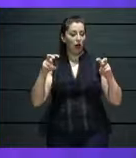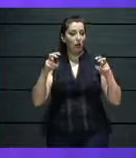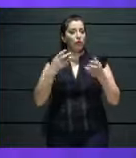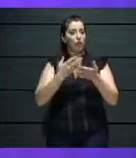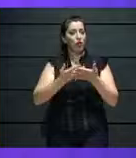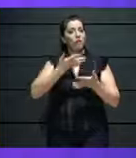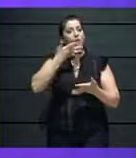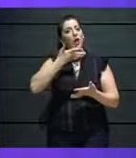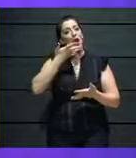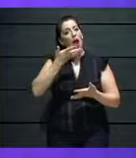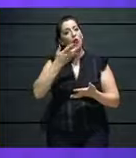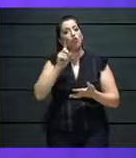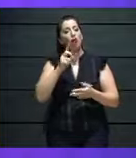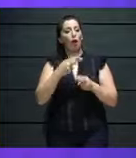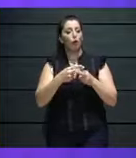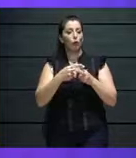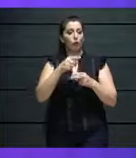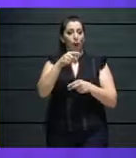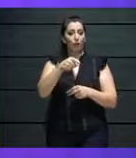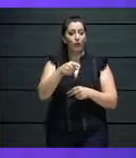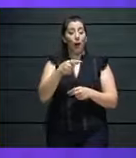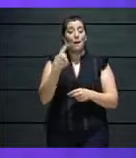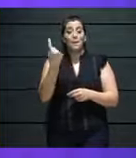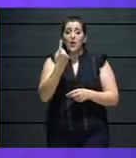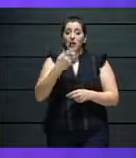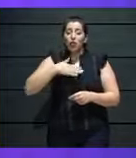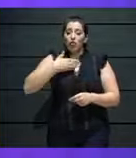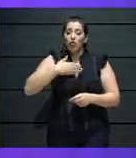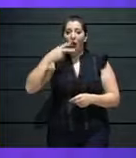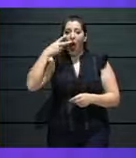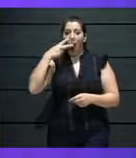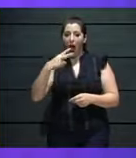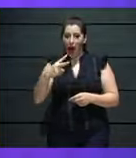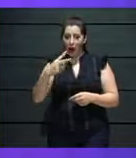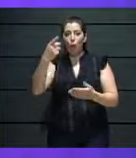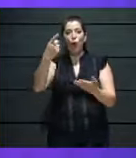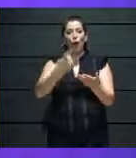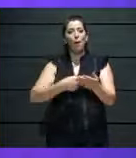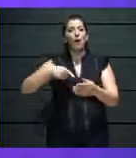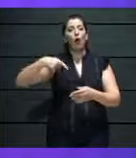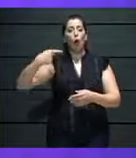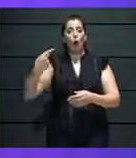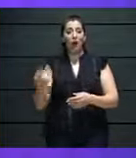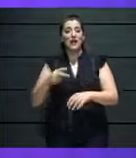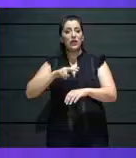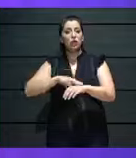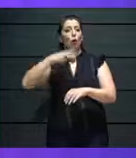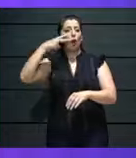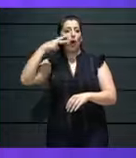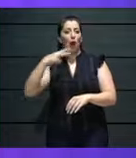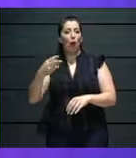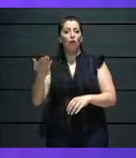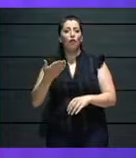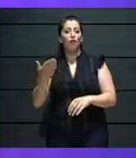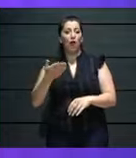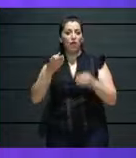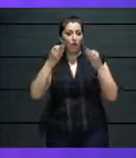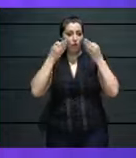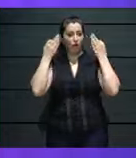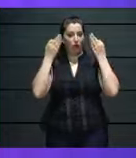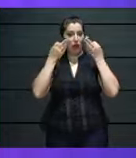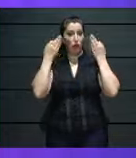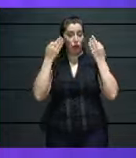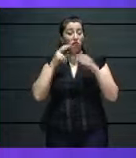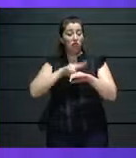available on the Arts Council Malta's Facebook page, so if you are interested in watching them or going through them, they are all